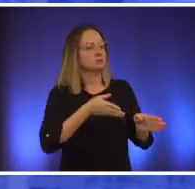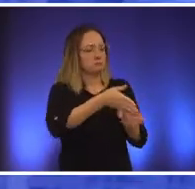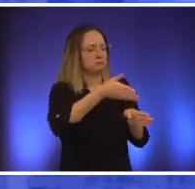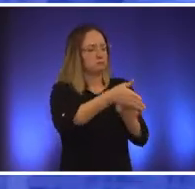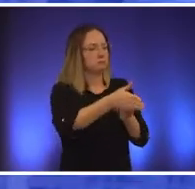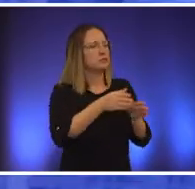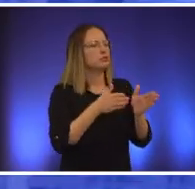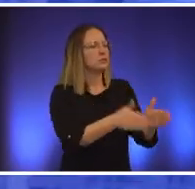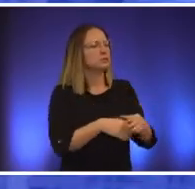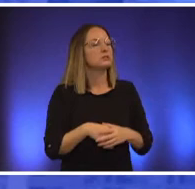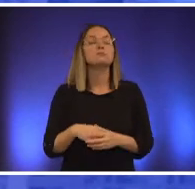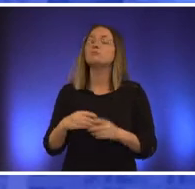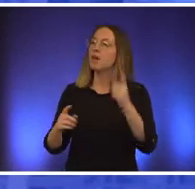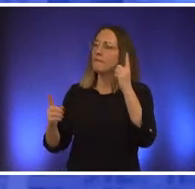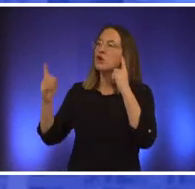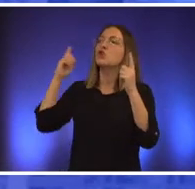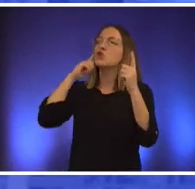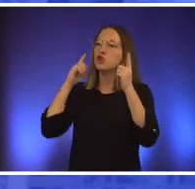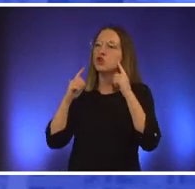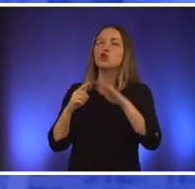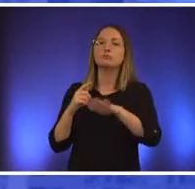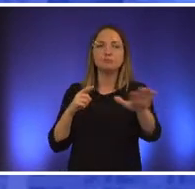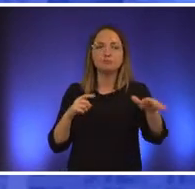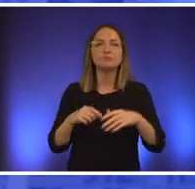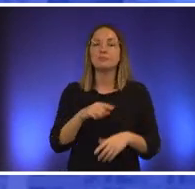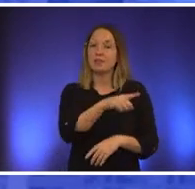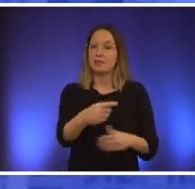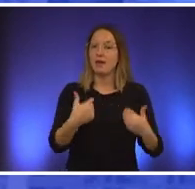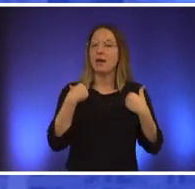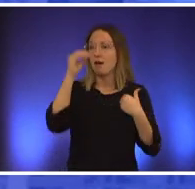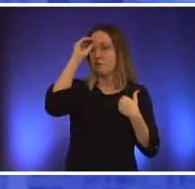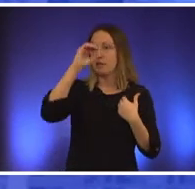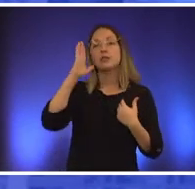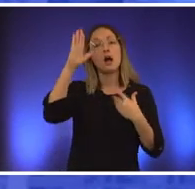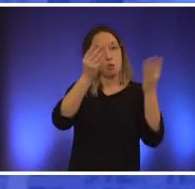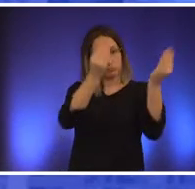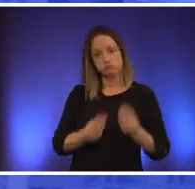on this topic and they have opinions and you're going to hear them um